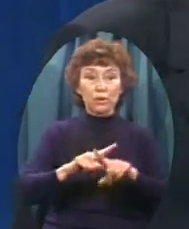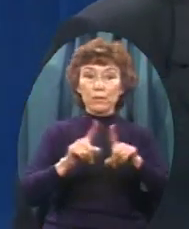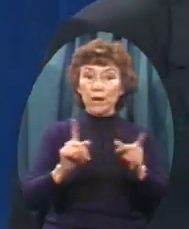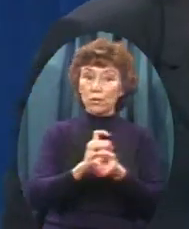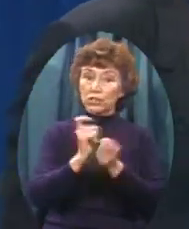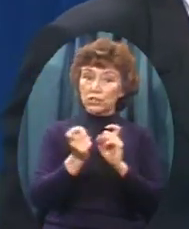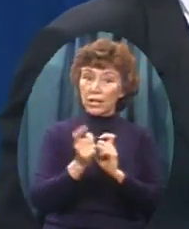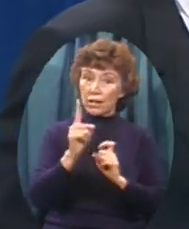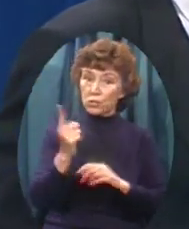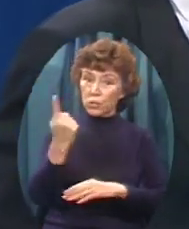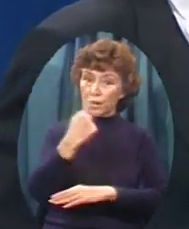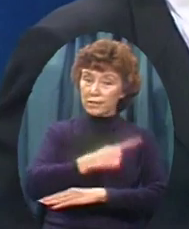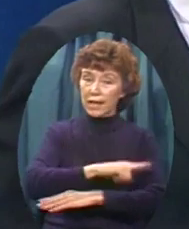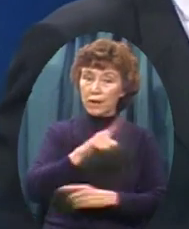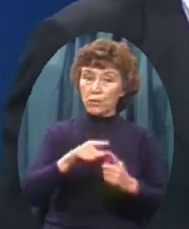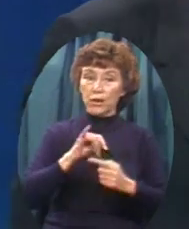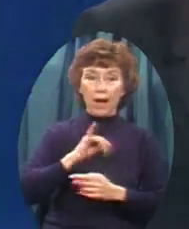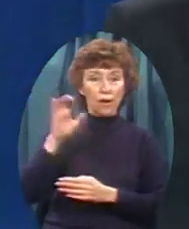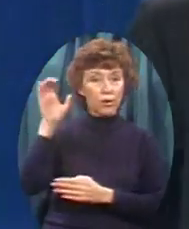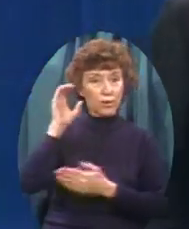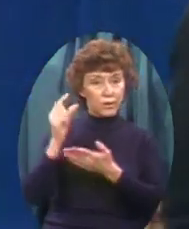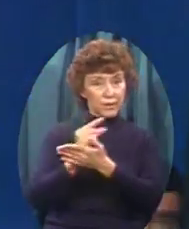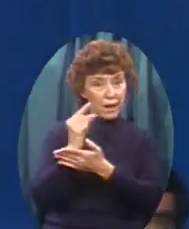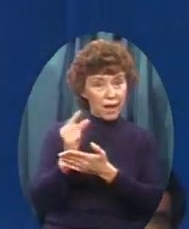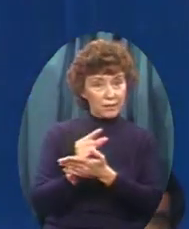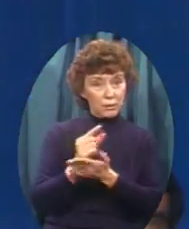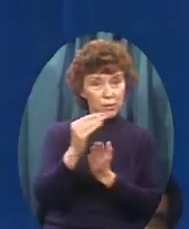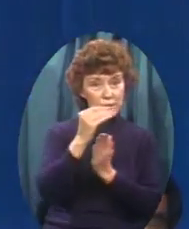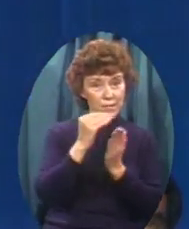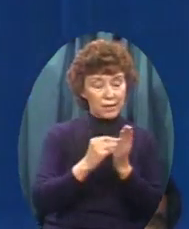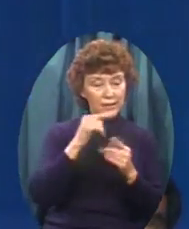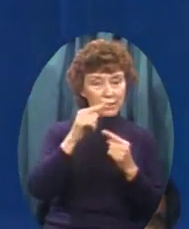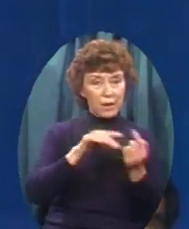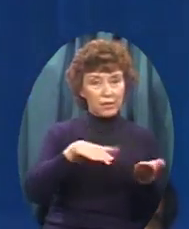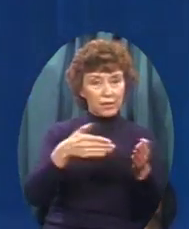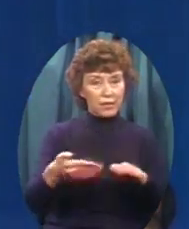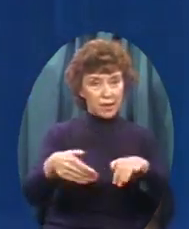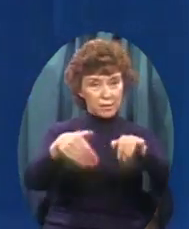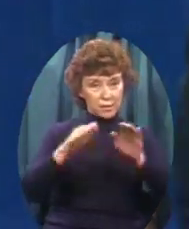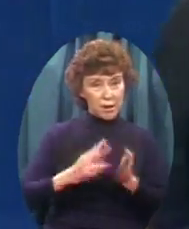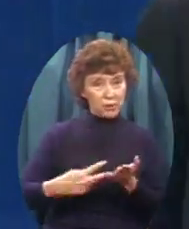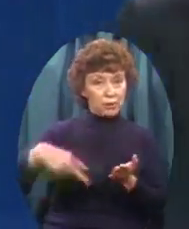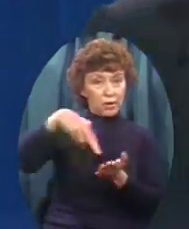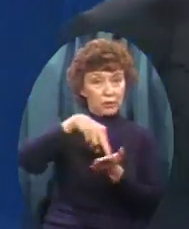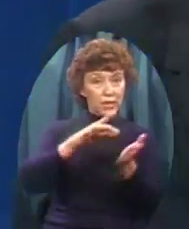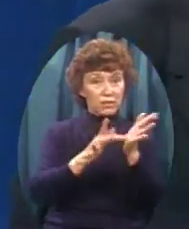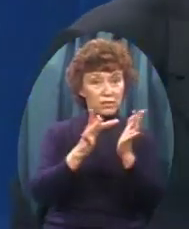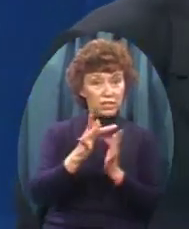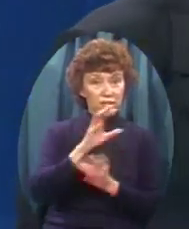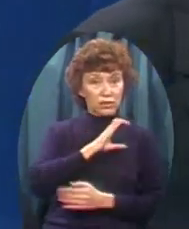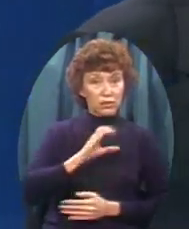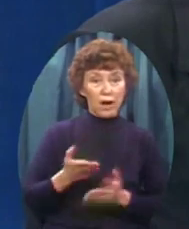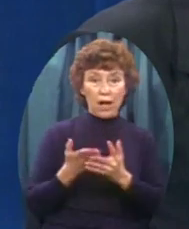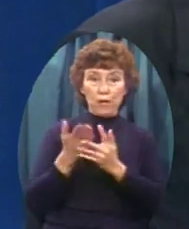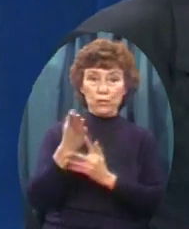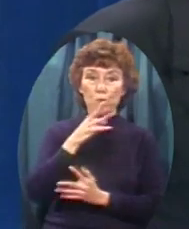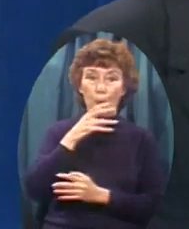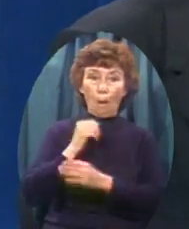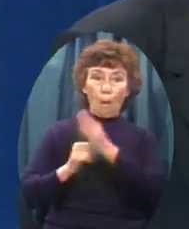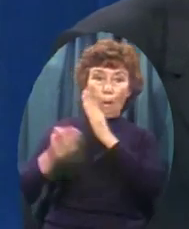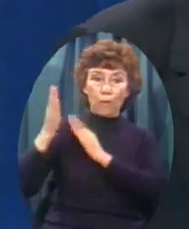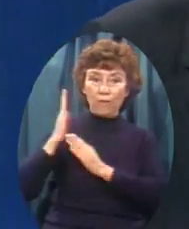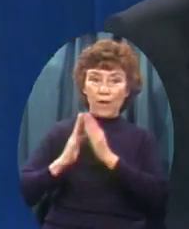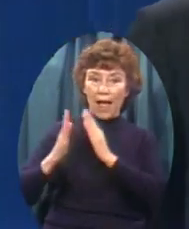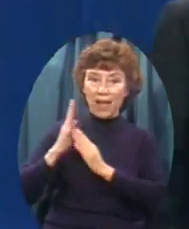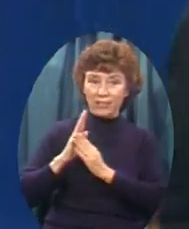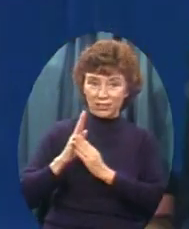one day When I heard The gospel The message of the death Burial and resurrection Of Jesus Christ Through an old time preacher Charles E. Fuller The